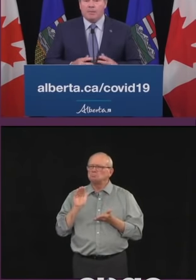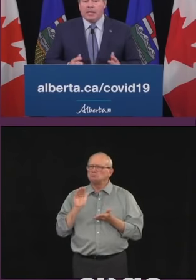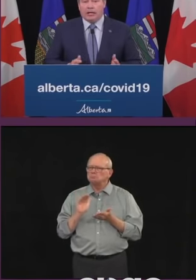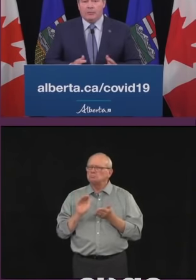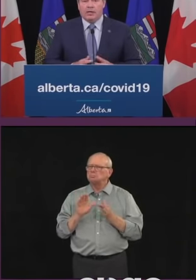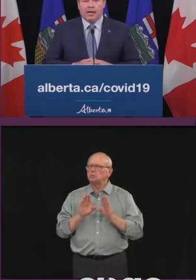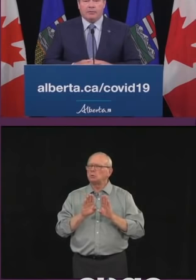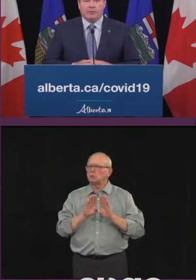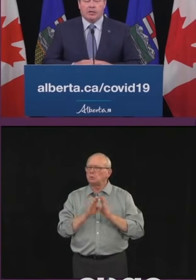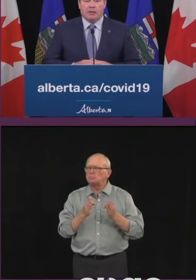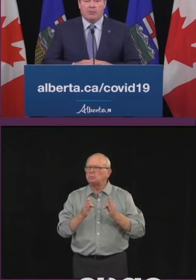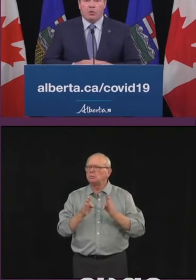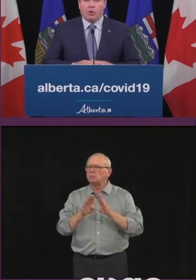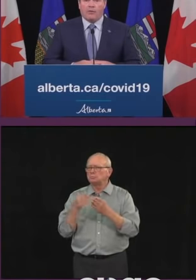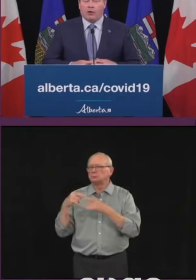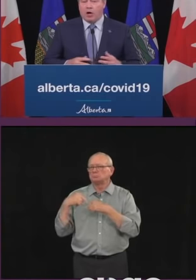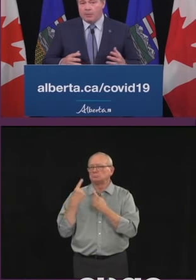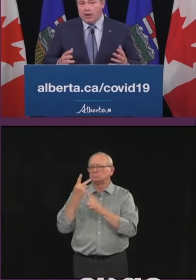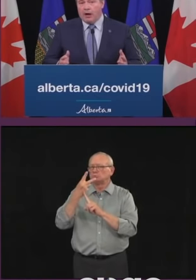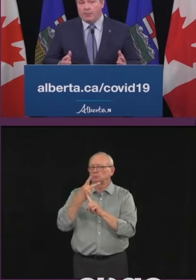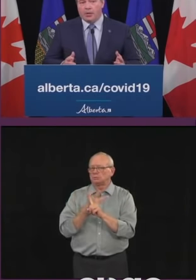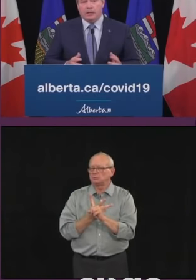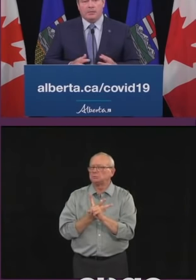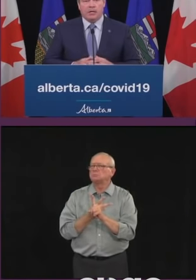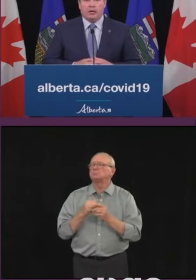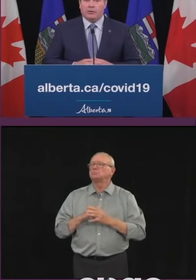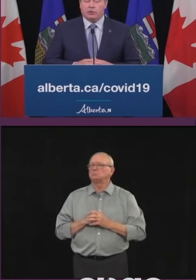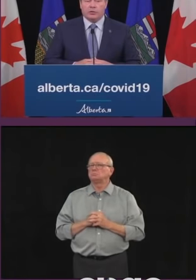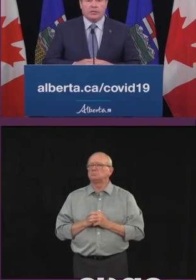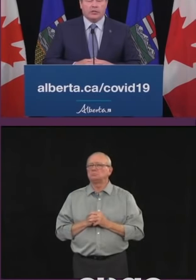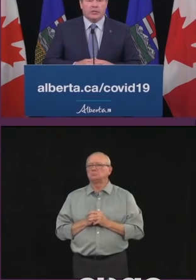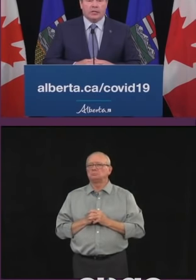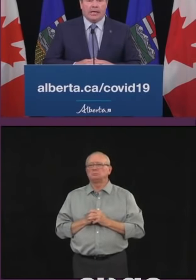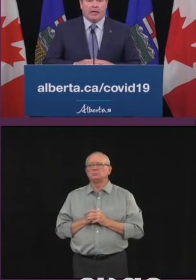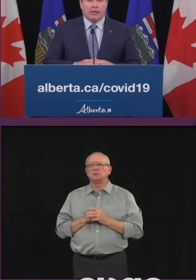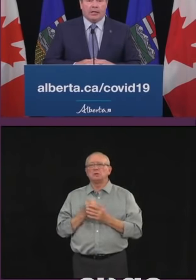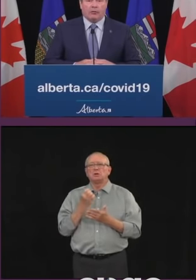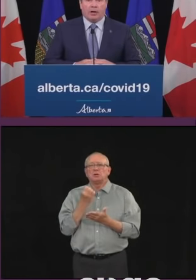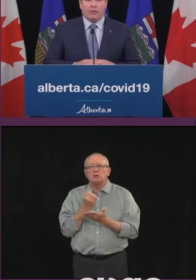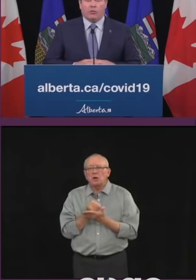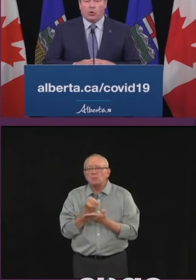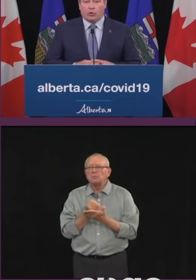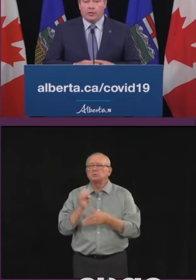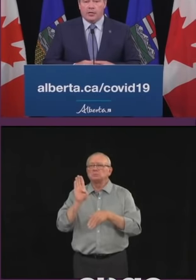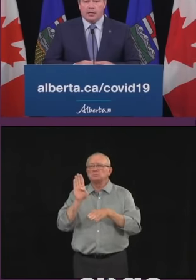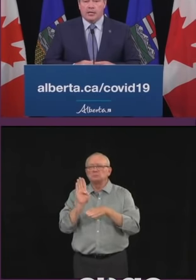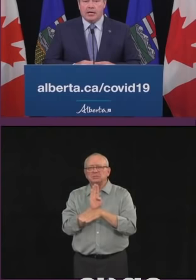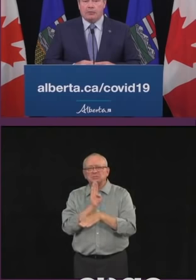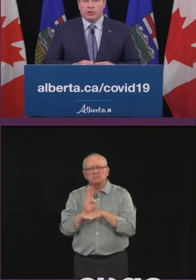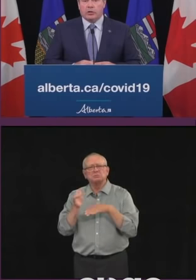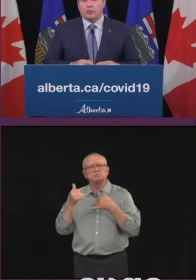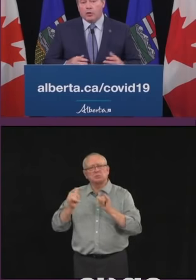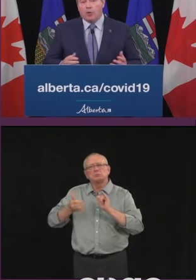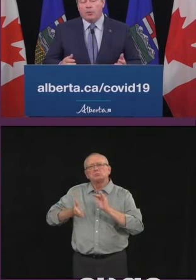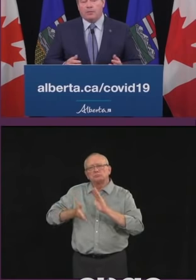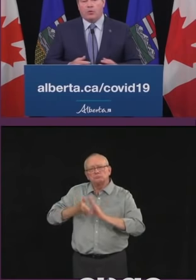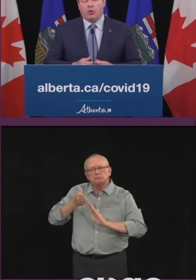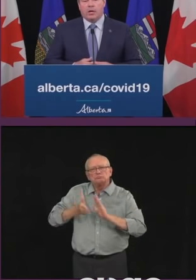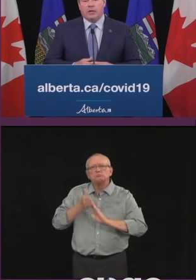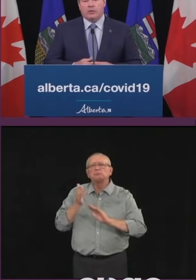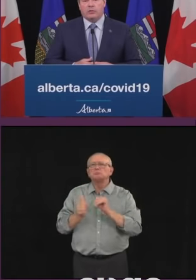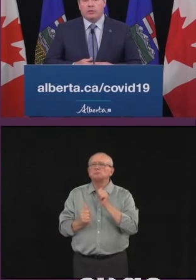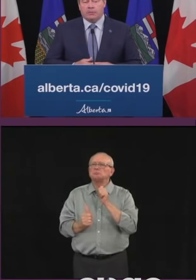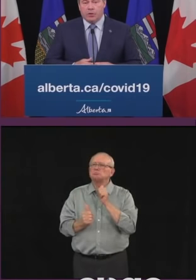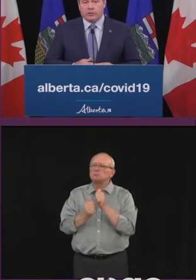From the beginning we kept more of our economy operating than many other jurisdictions in Canada and around the world and we started reopening